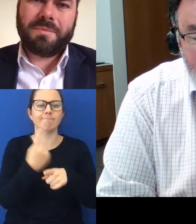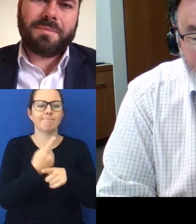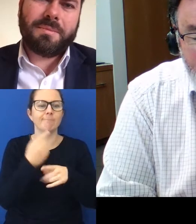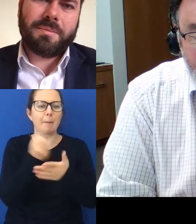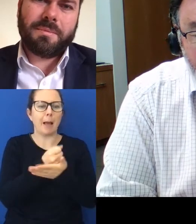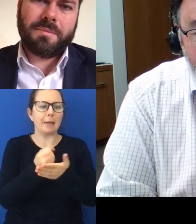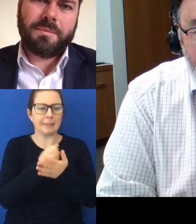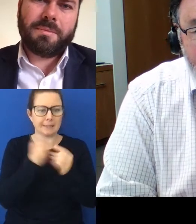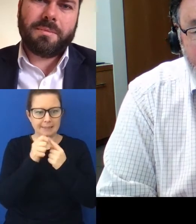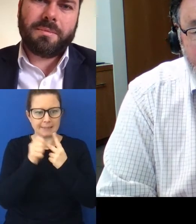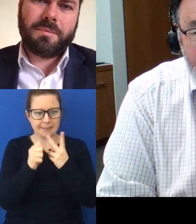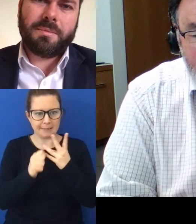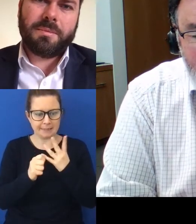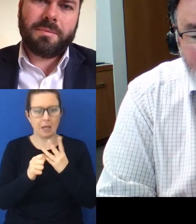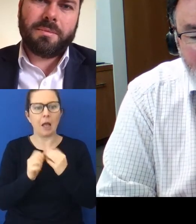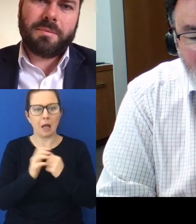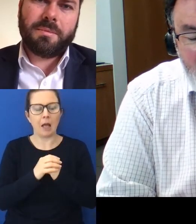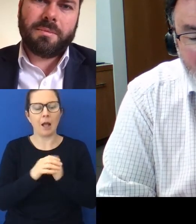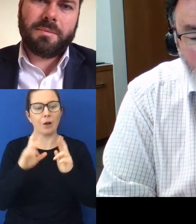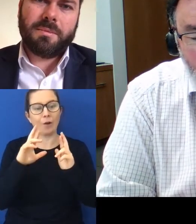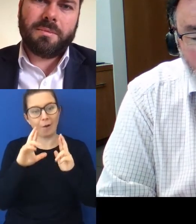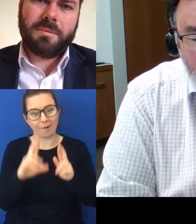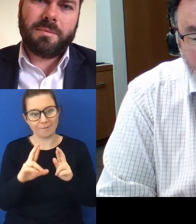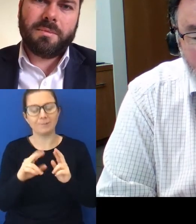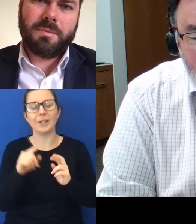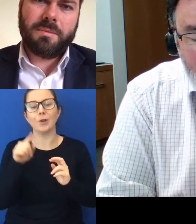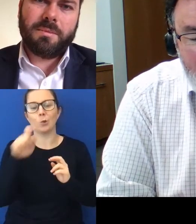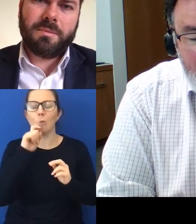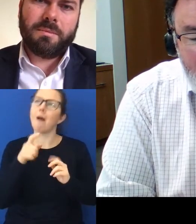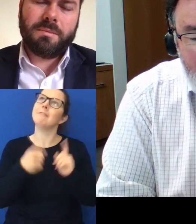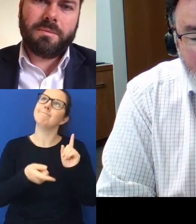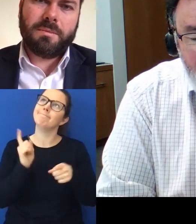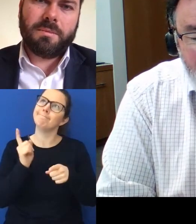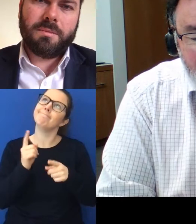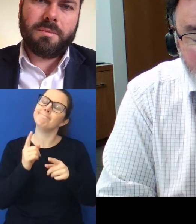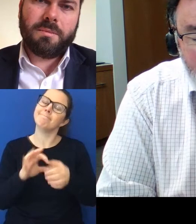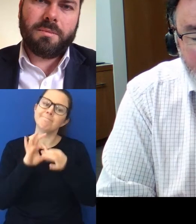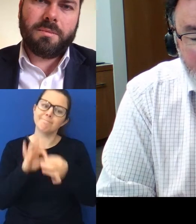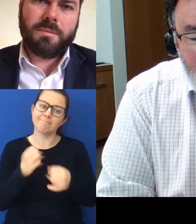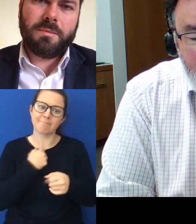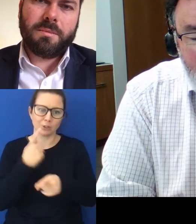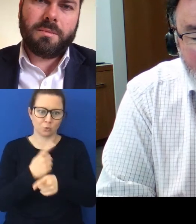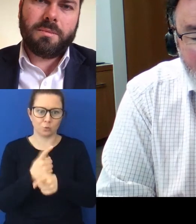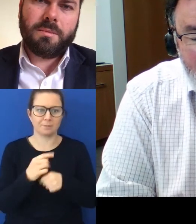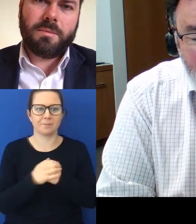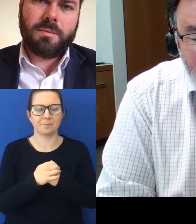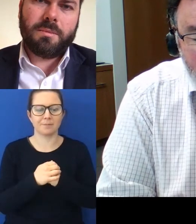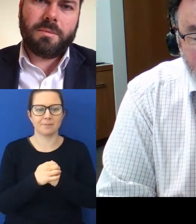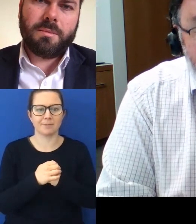and hopefully they strike a chord with you, but